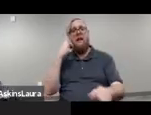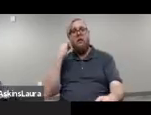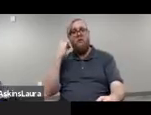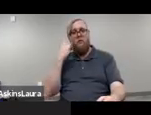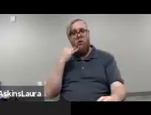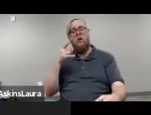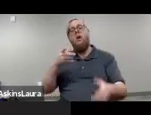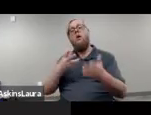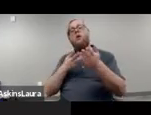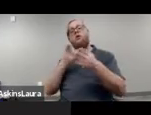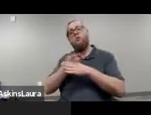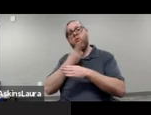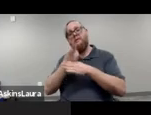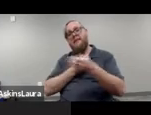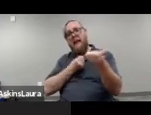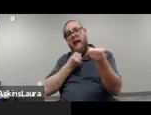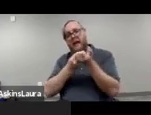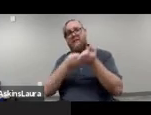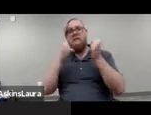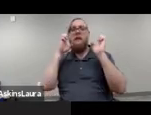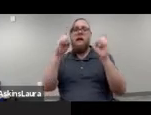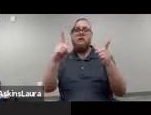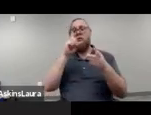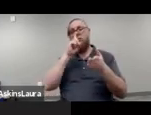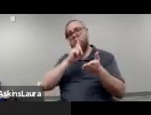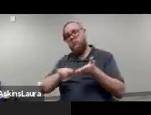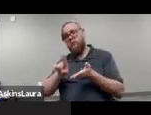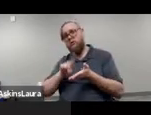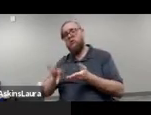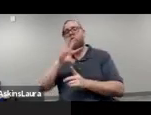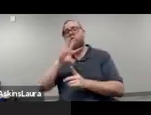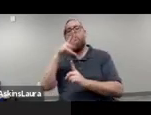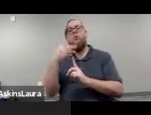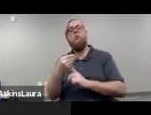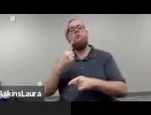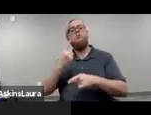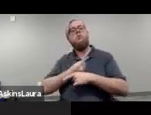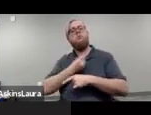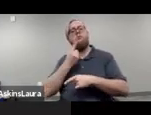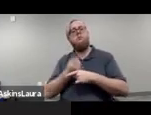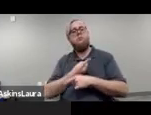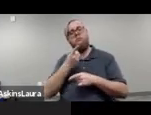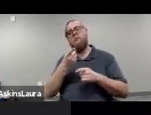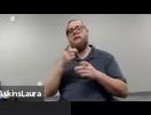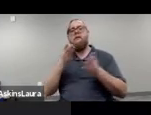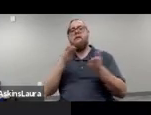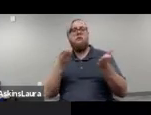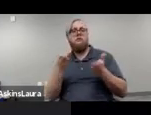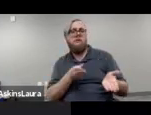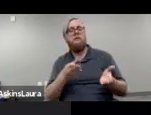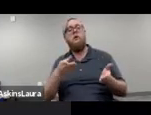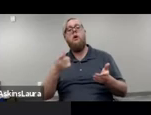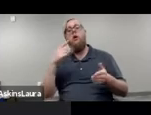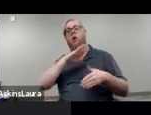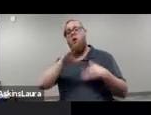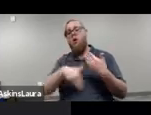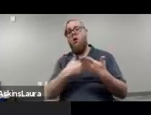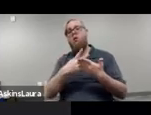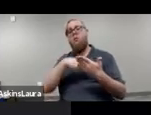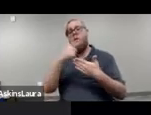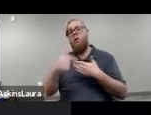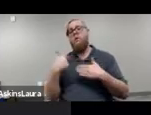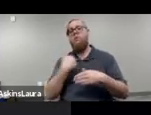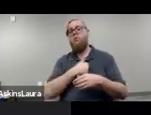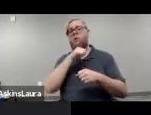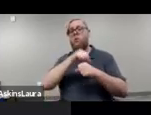through advocacy, education, research, and culturally relevant peer support services. In all of our programs, we work with